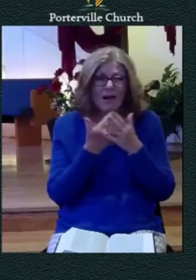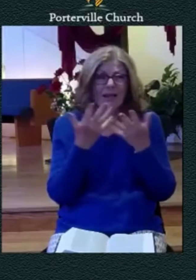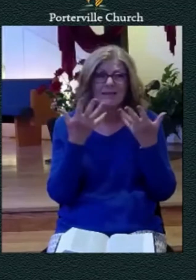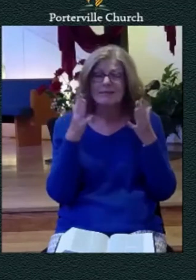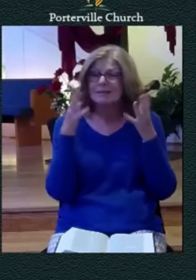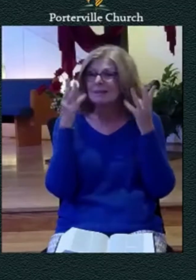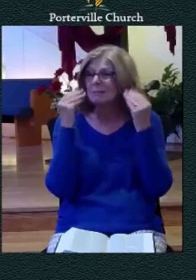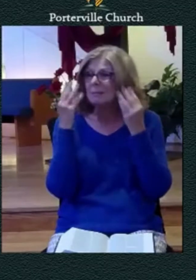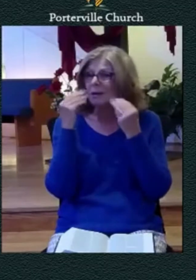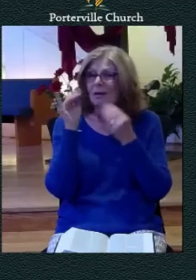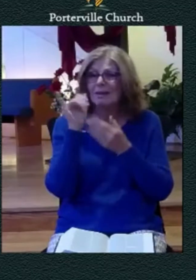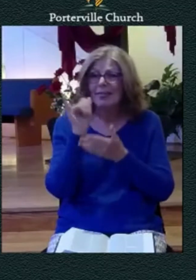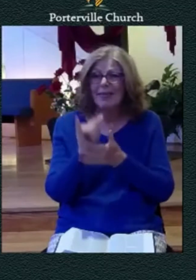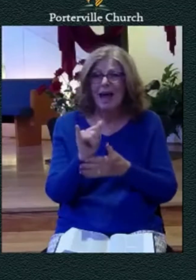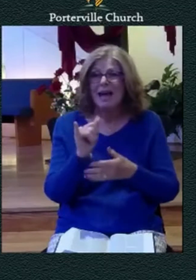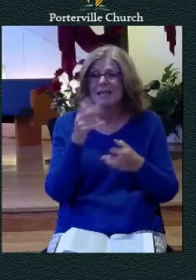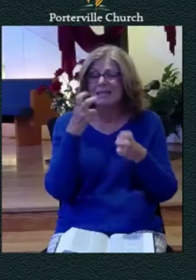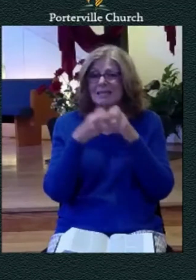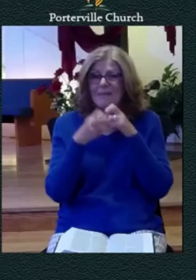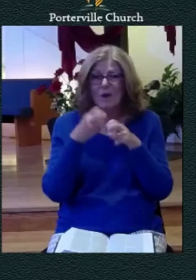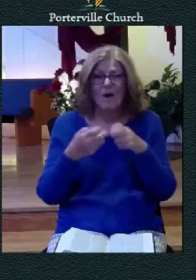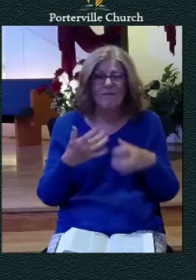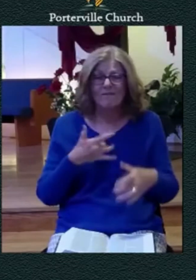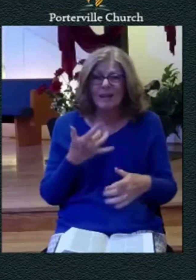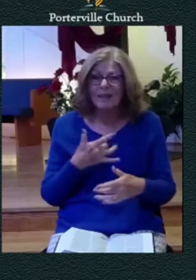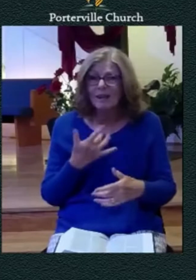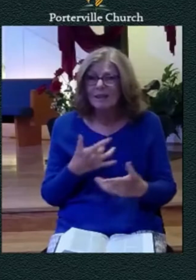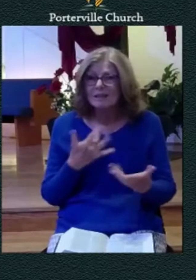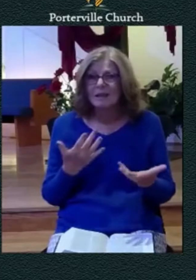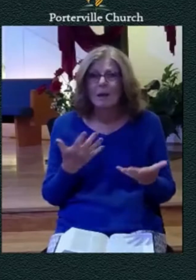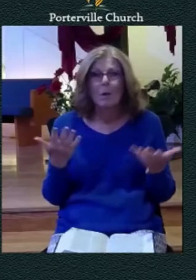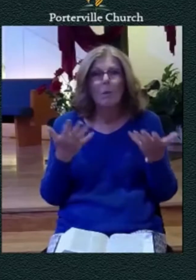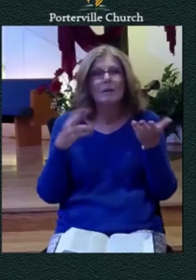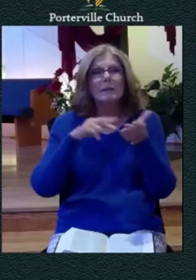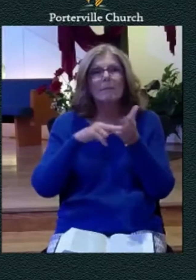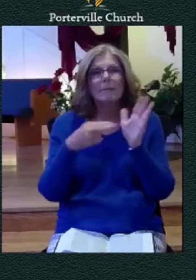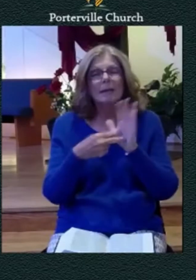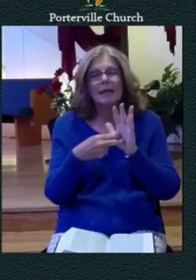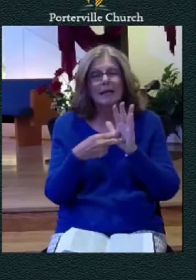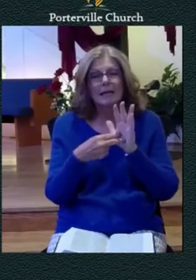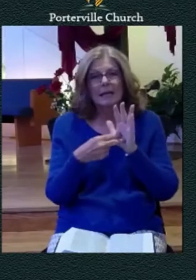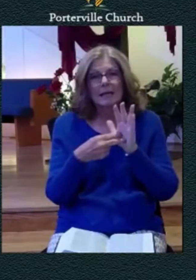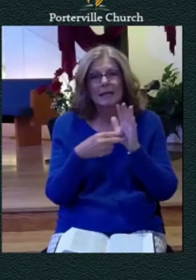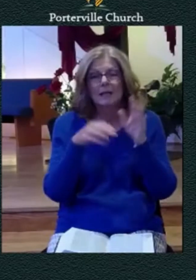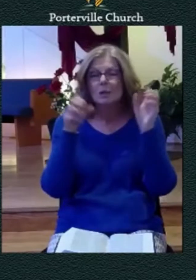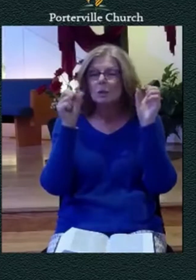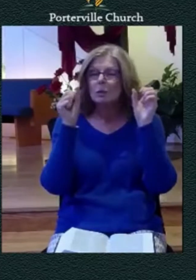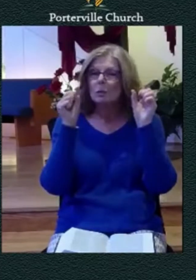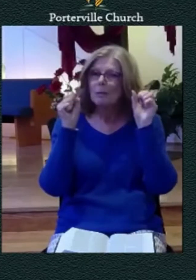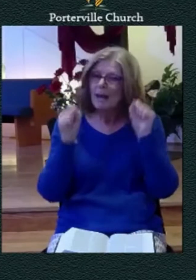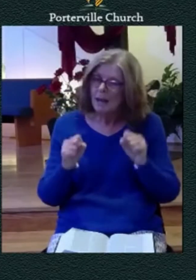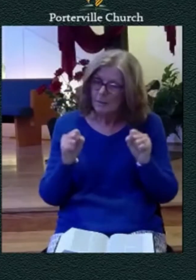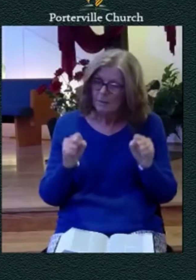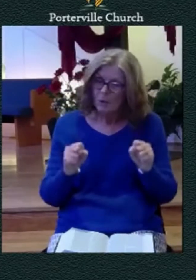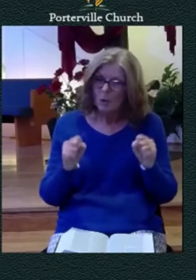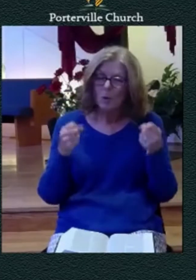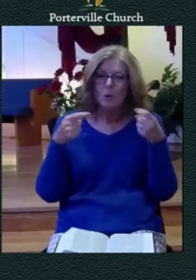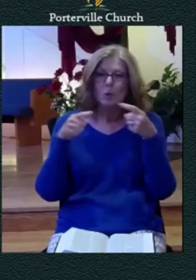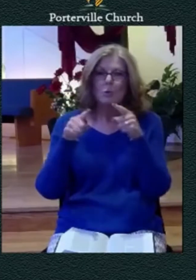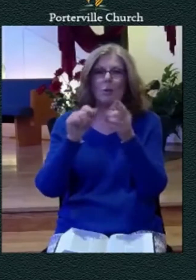those difficult feelings what does it mean to be able in those times and places